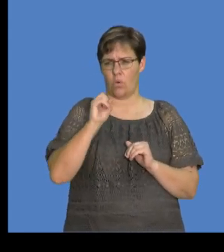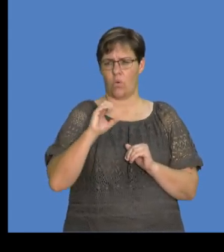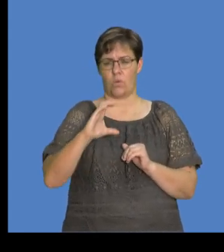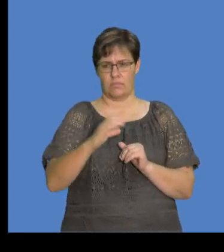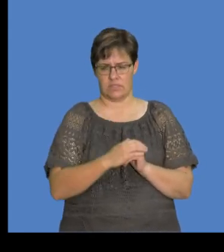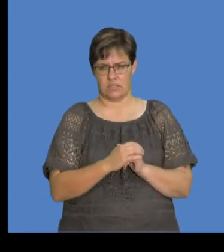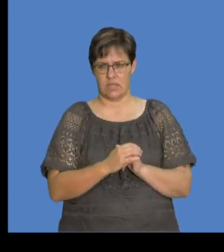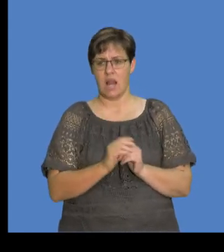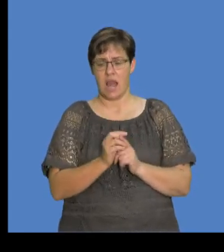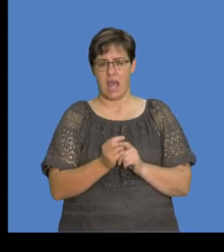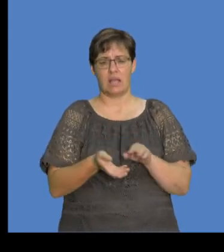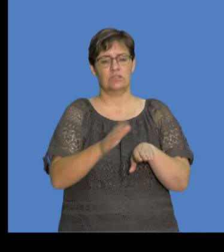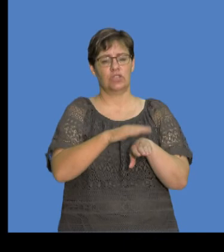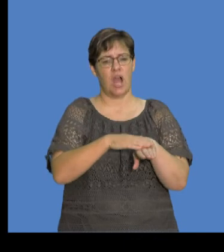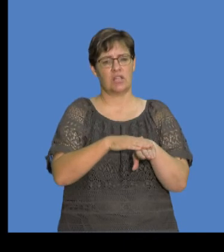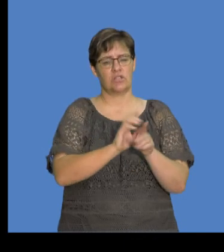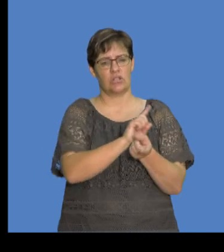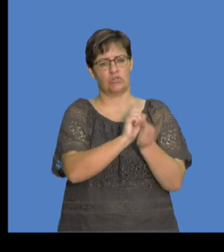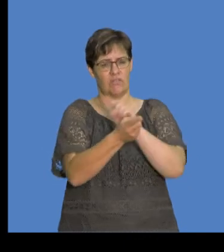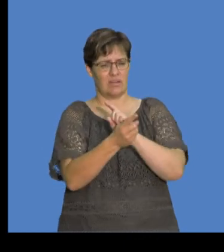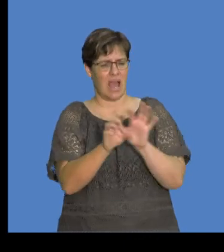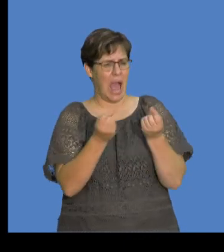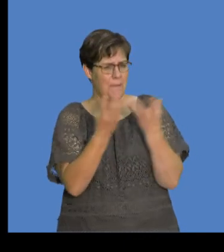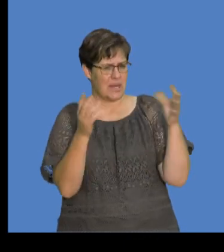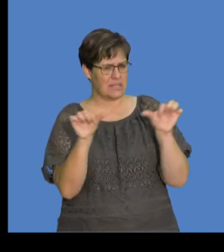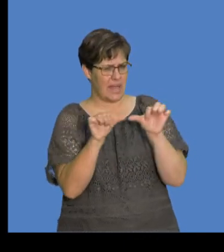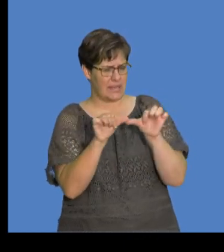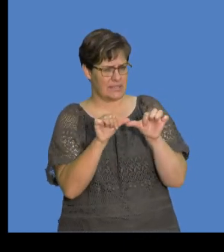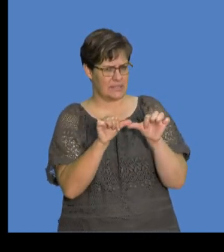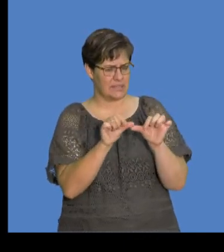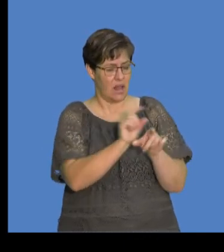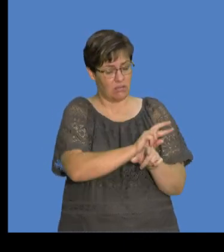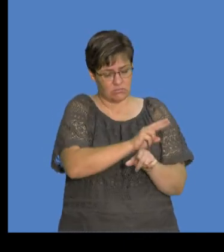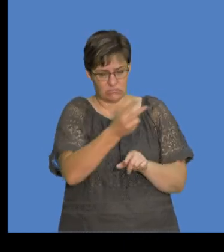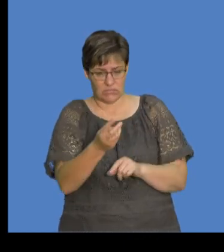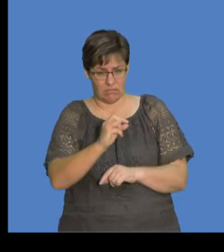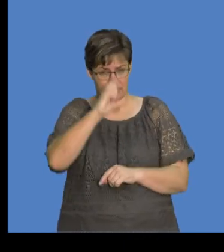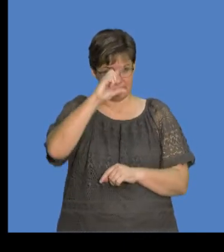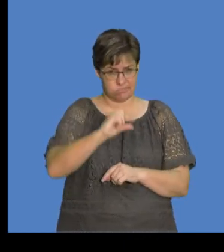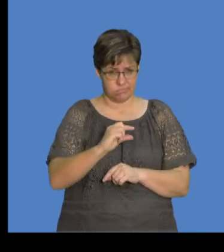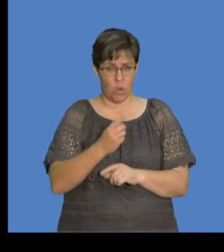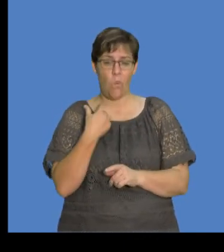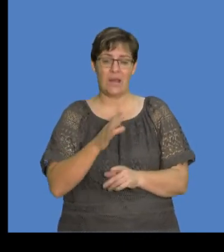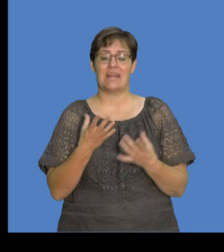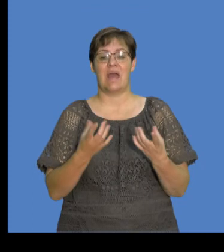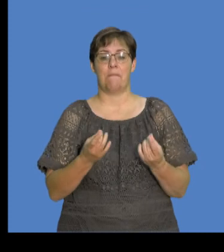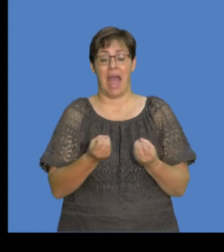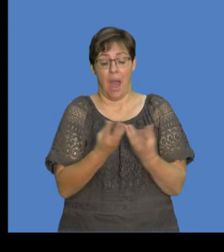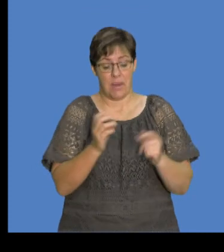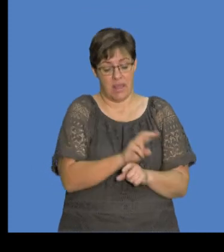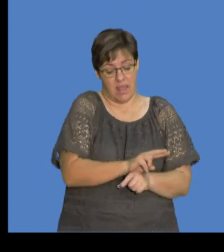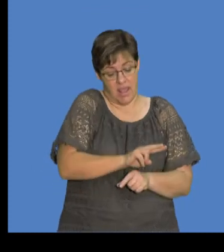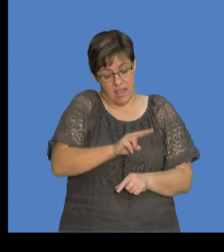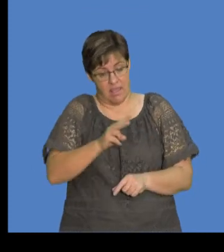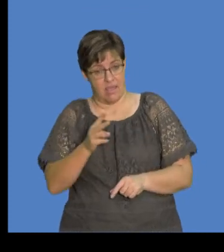charge transferred. Determine the size of charge that is transferred. We want the number of